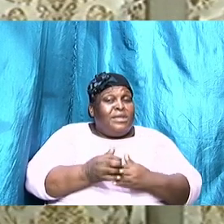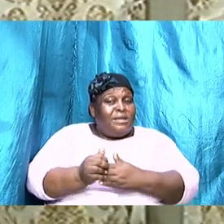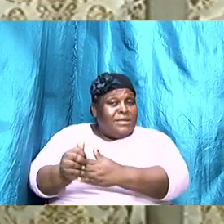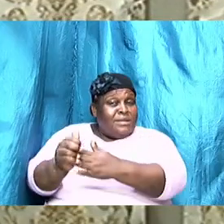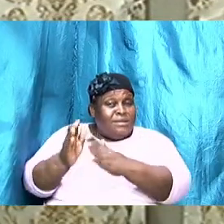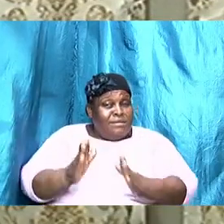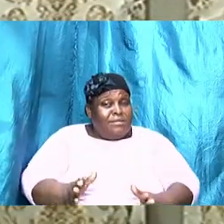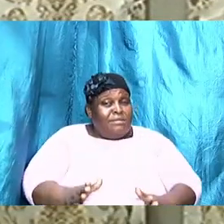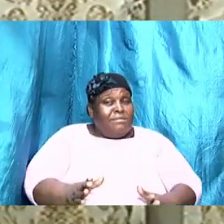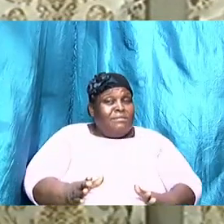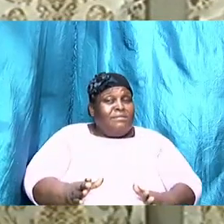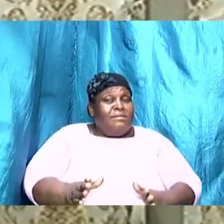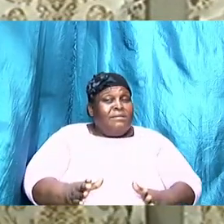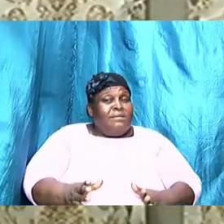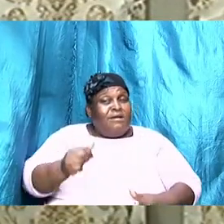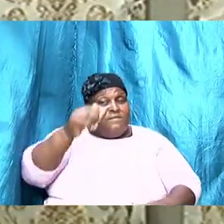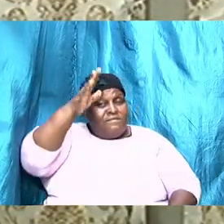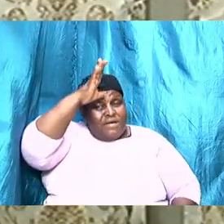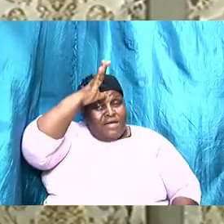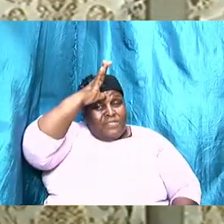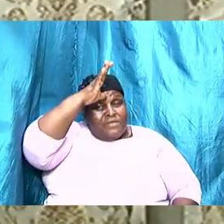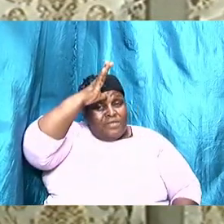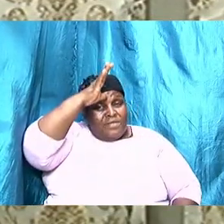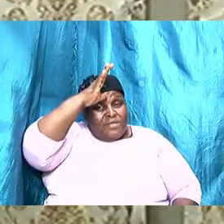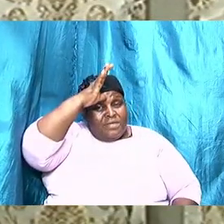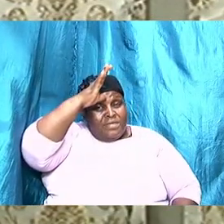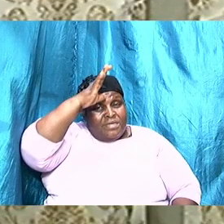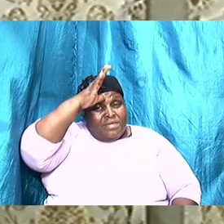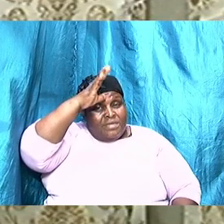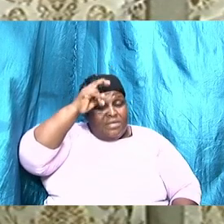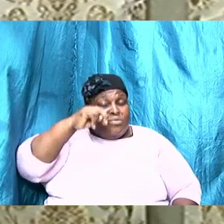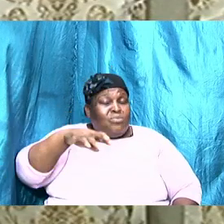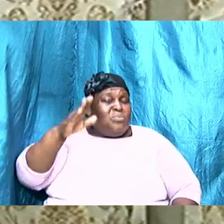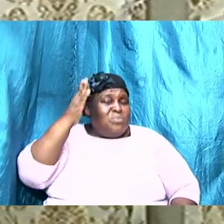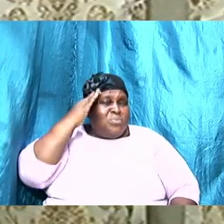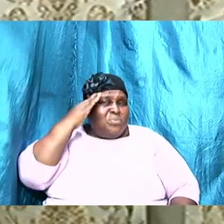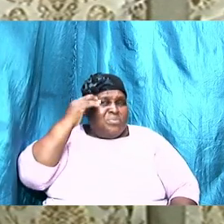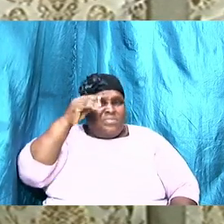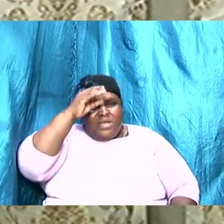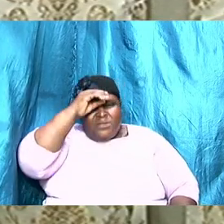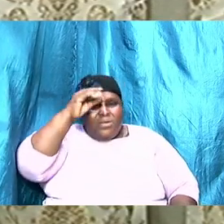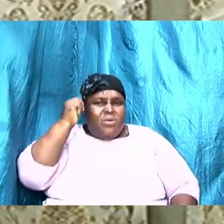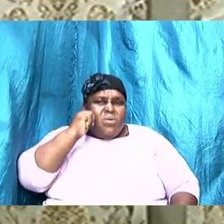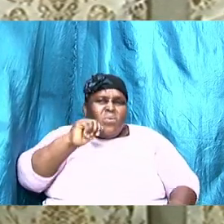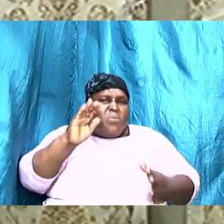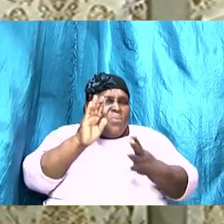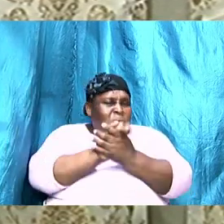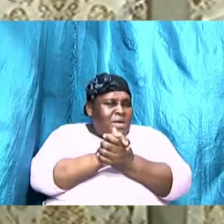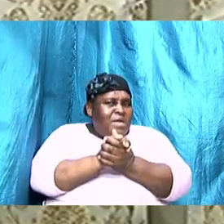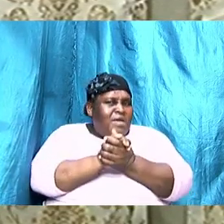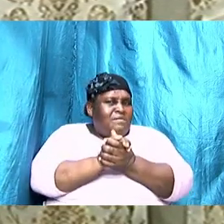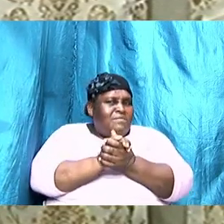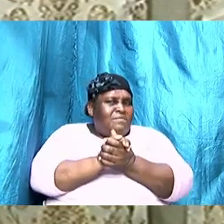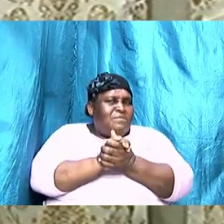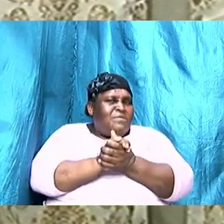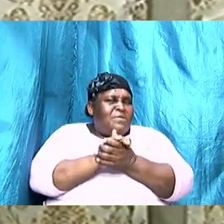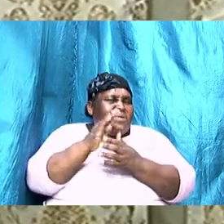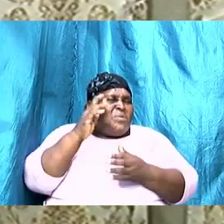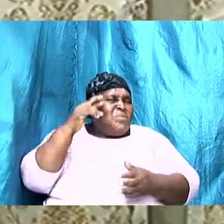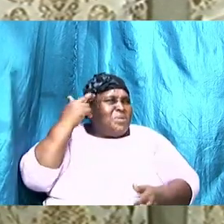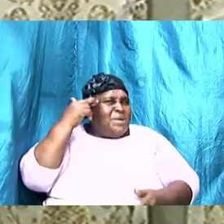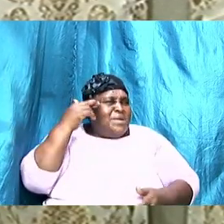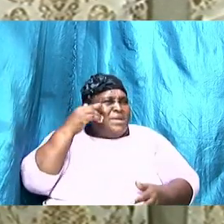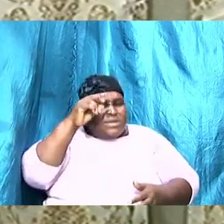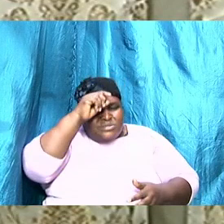know that wives recognize their husbands as their source and that's why